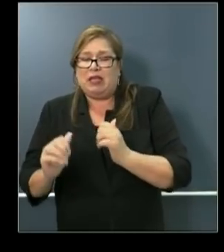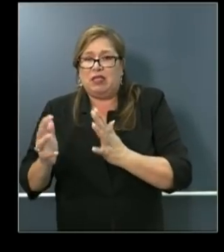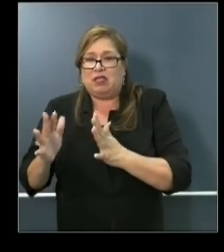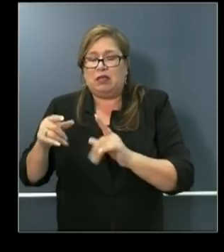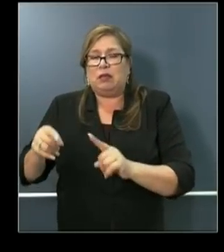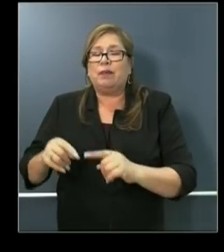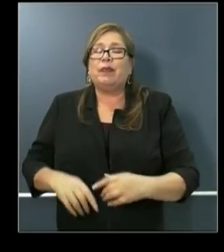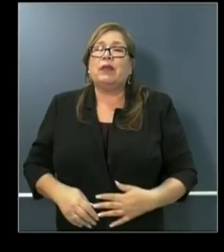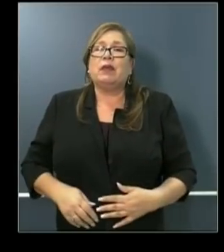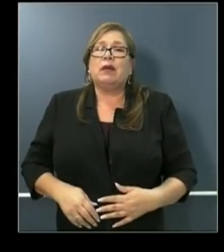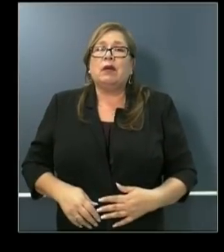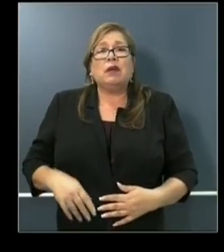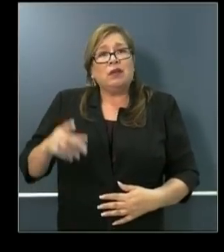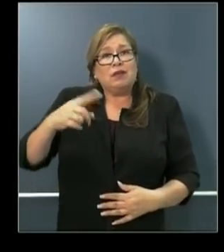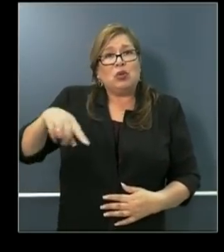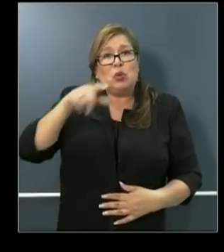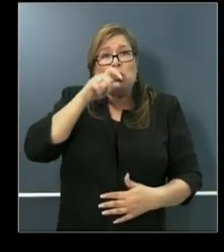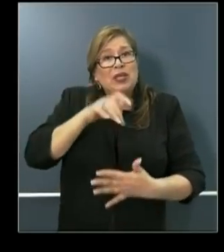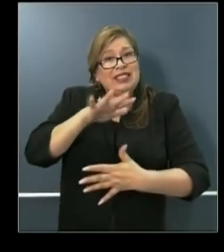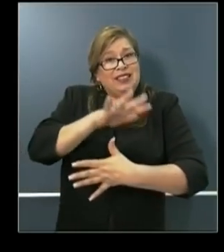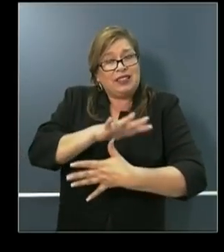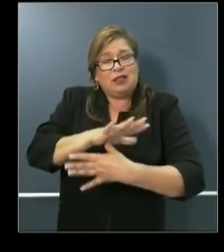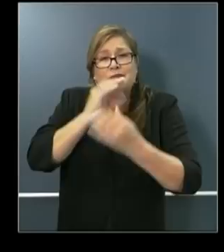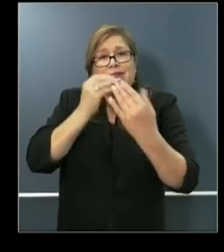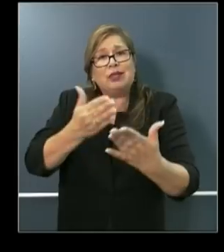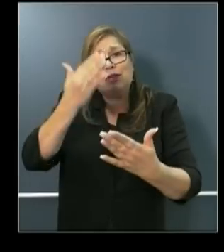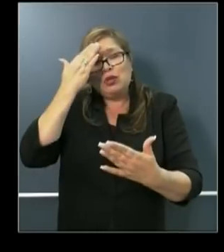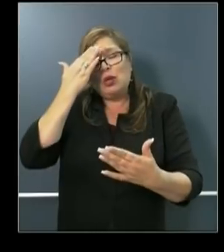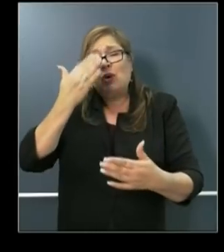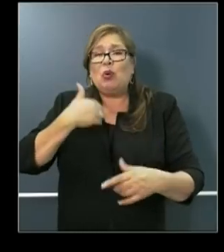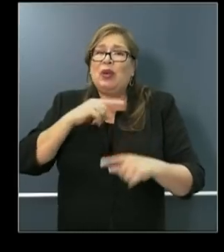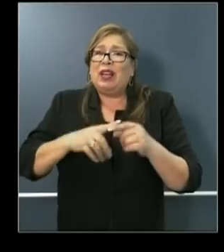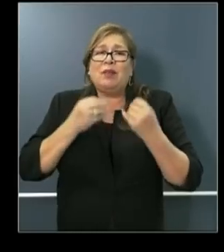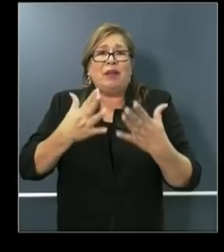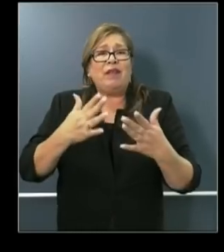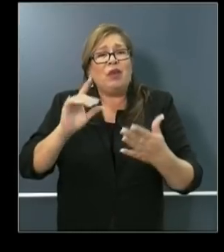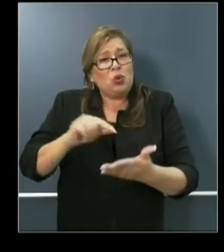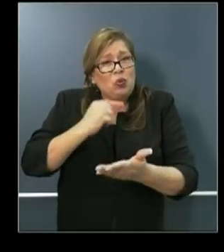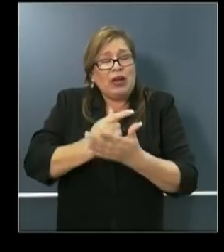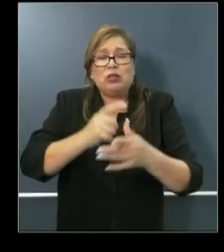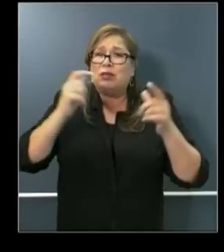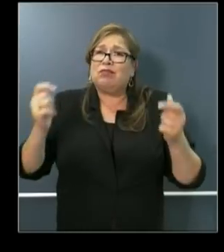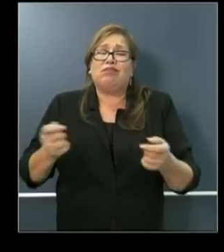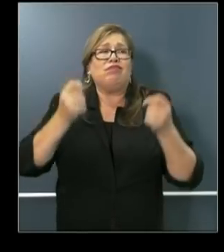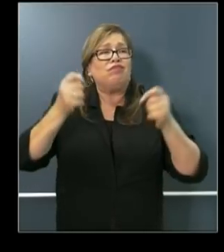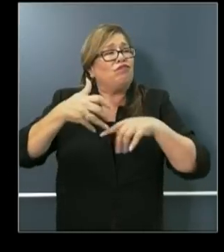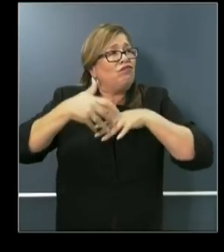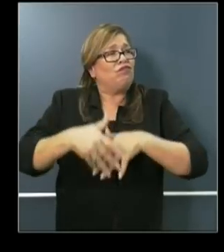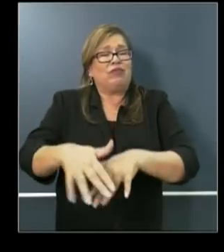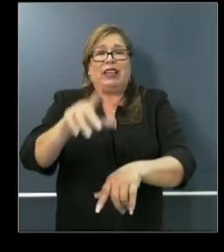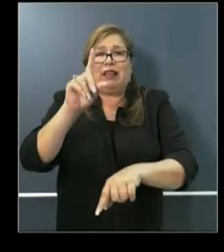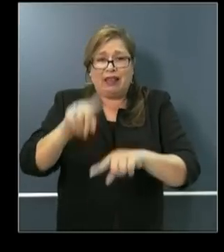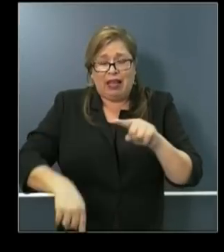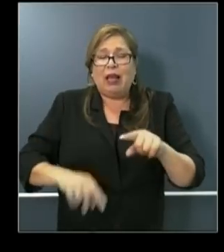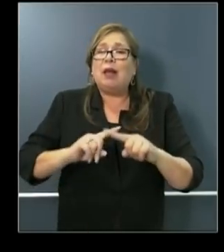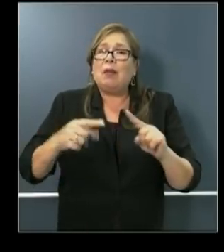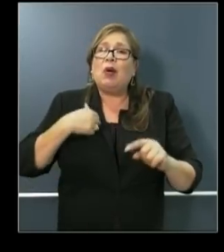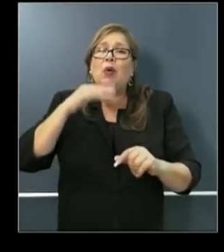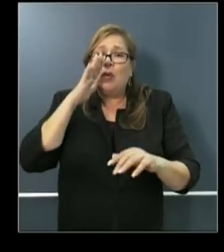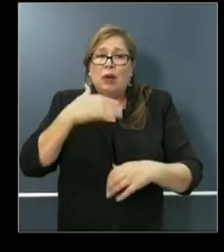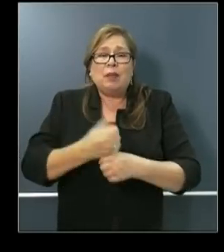graduation ceremony for our students, we can ensure that they graduate and that they move forward on post-secondary